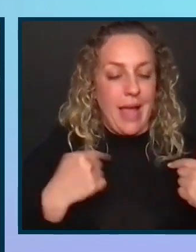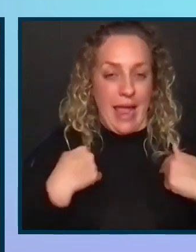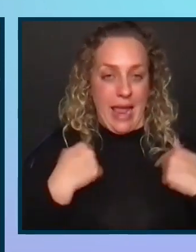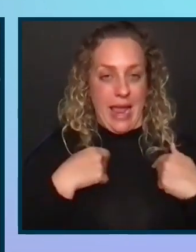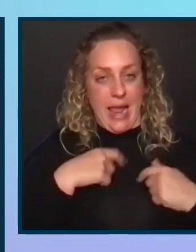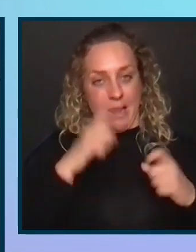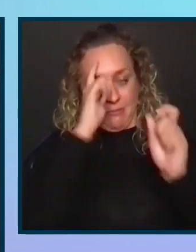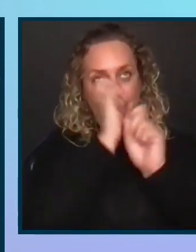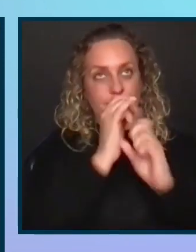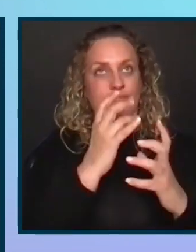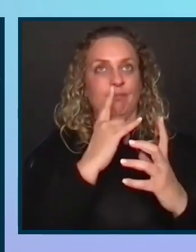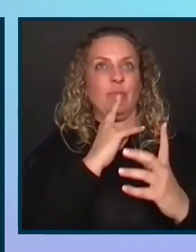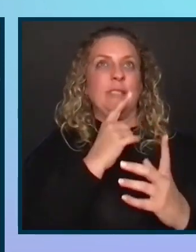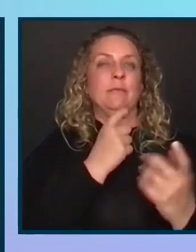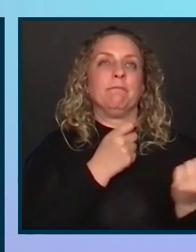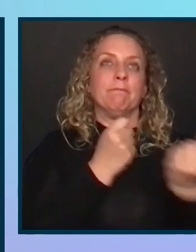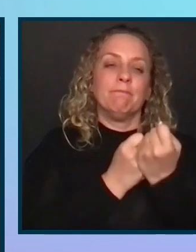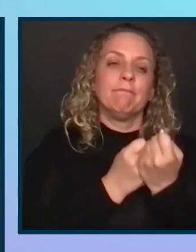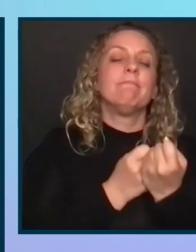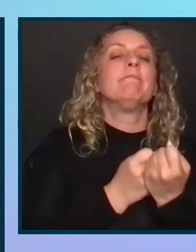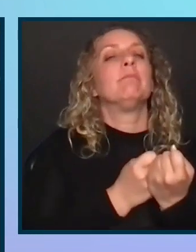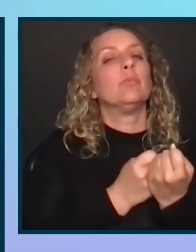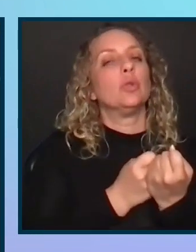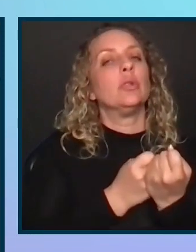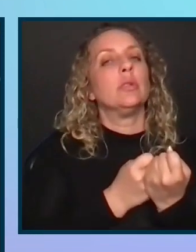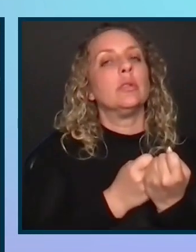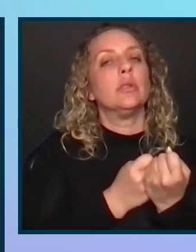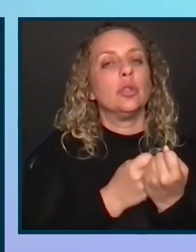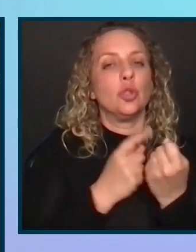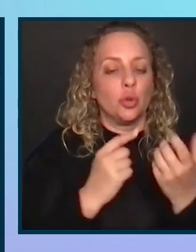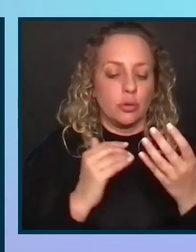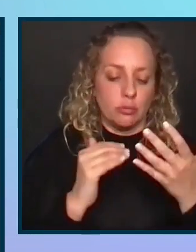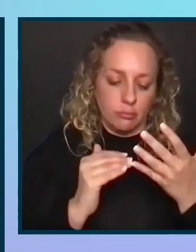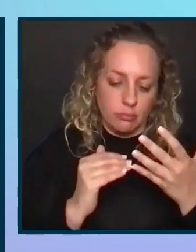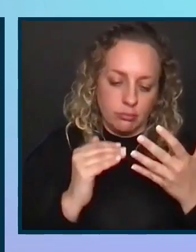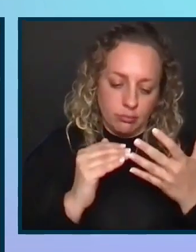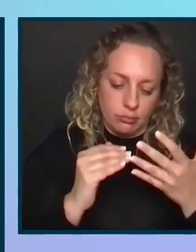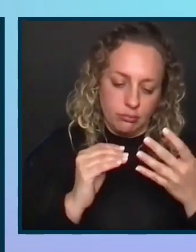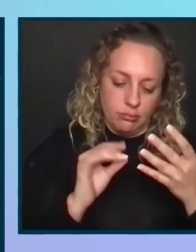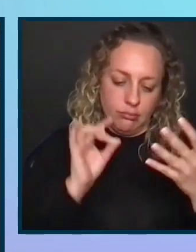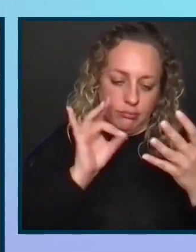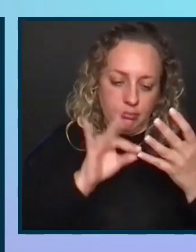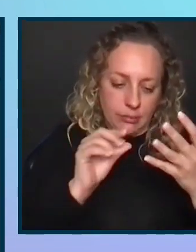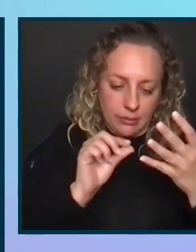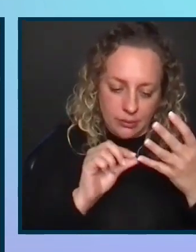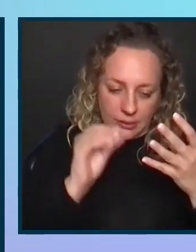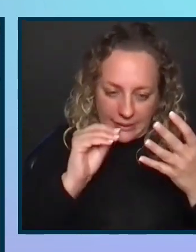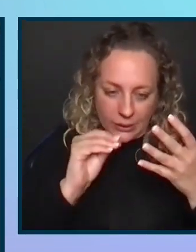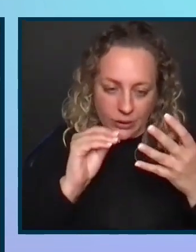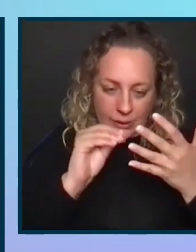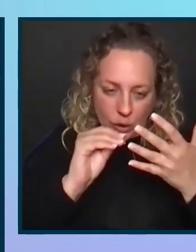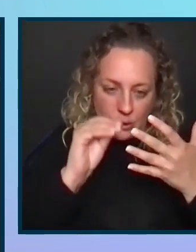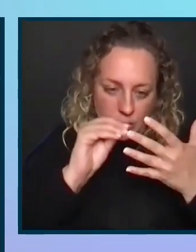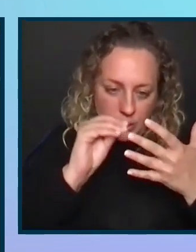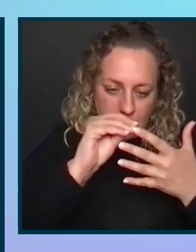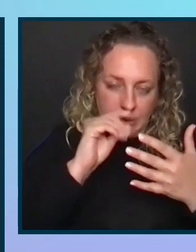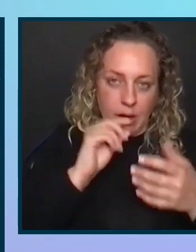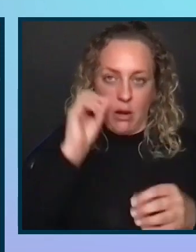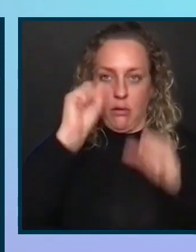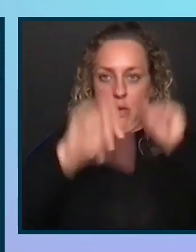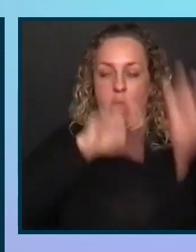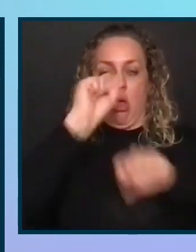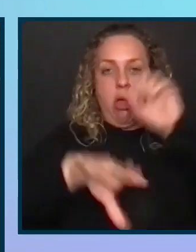believe strongly is doing it incremental. I will be honest, one of the questions we picked for our